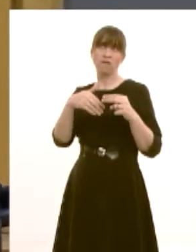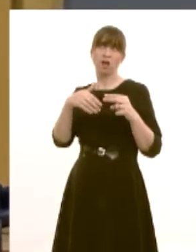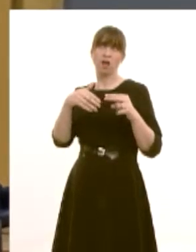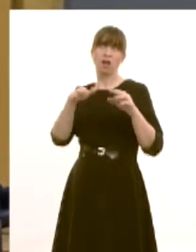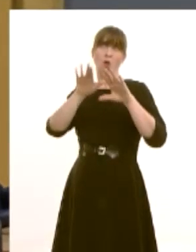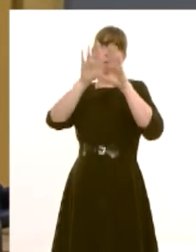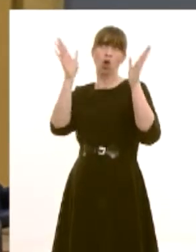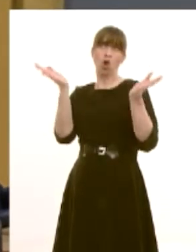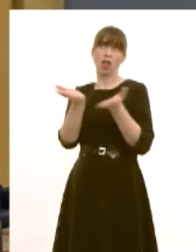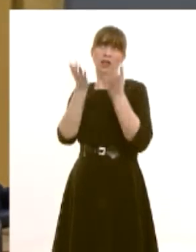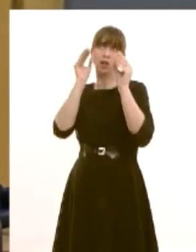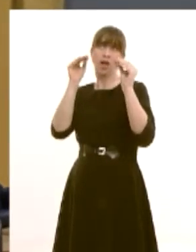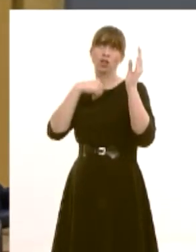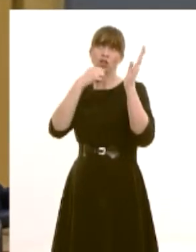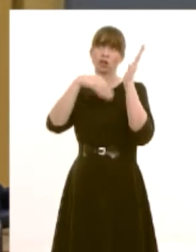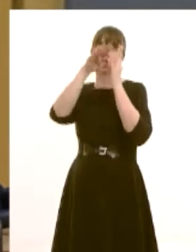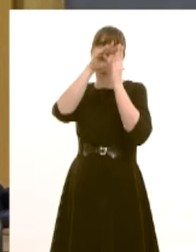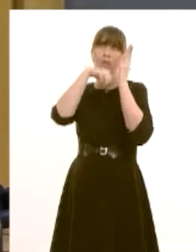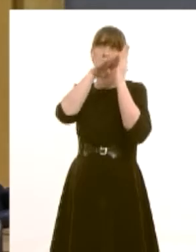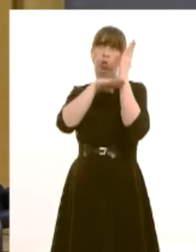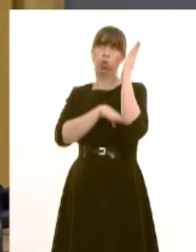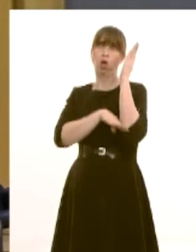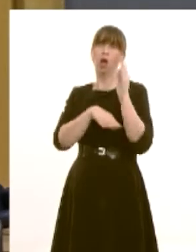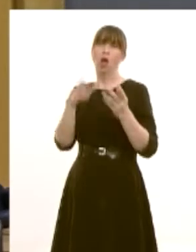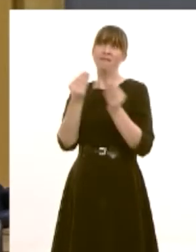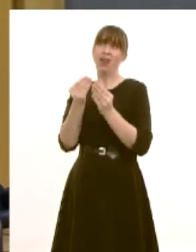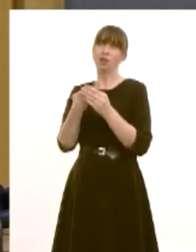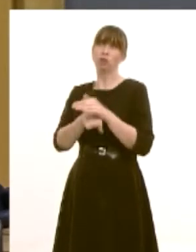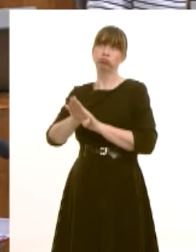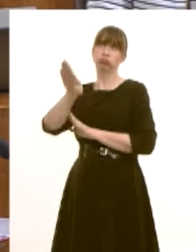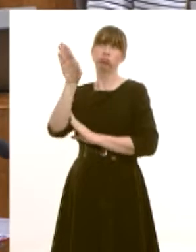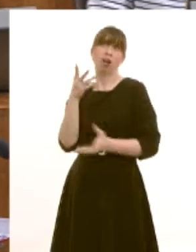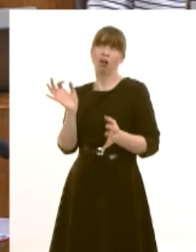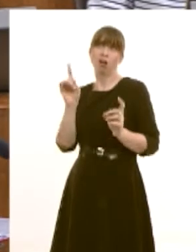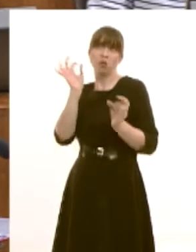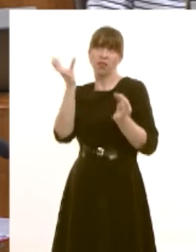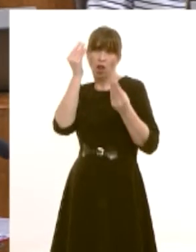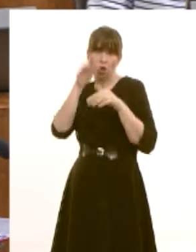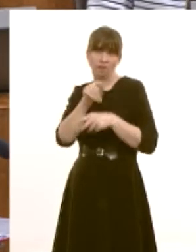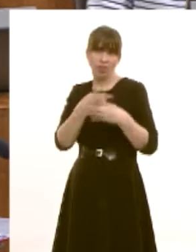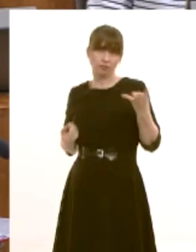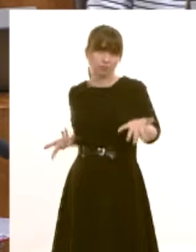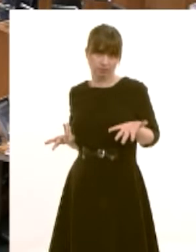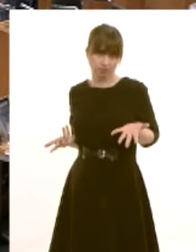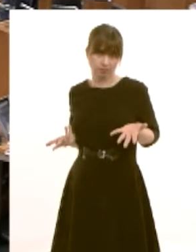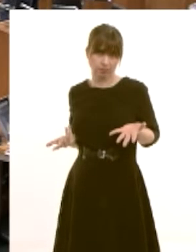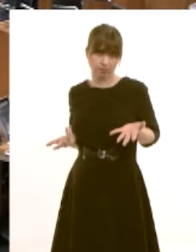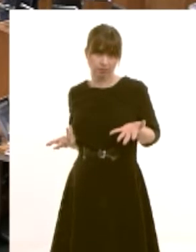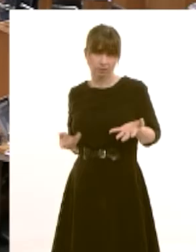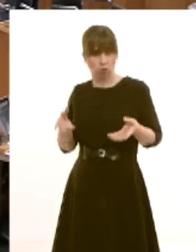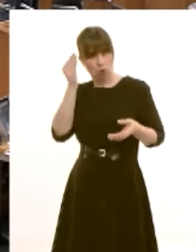in terms of education or economic stagnation first minister among the many